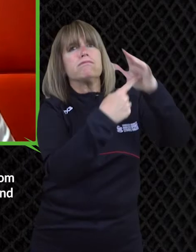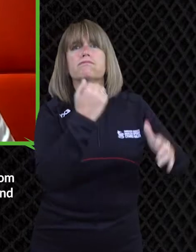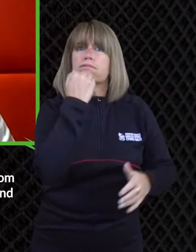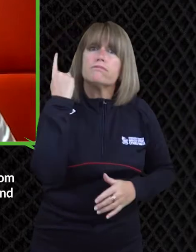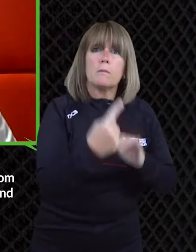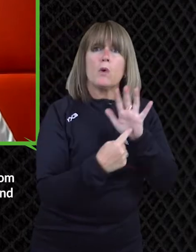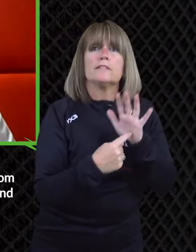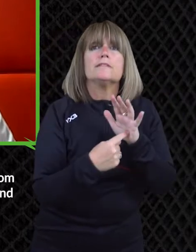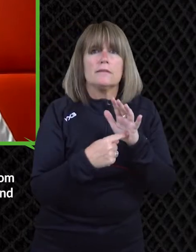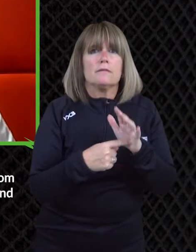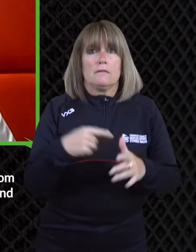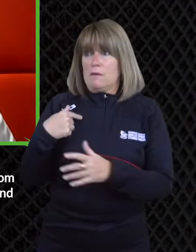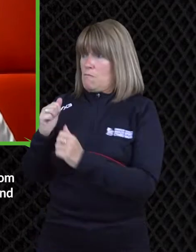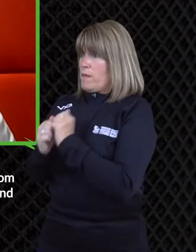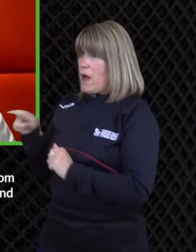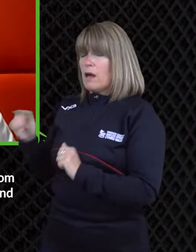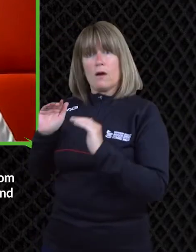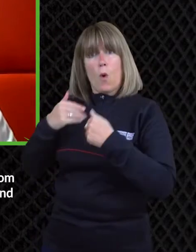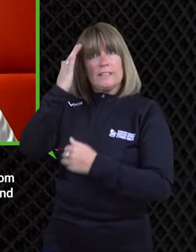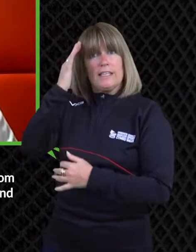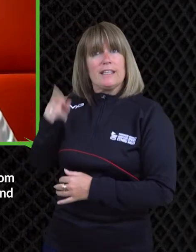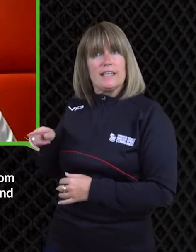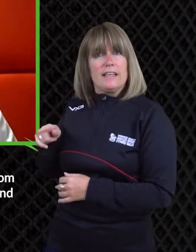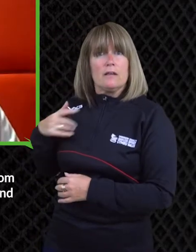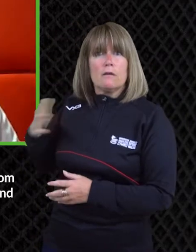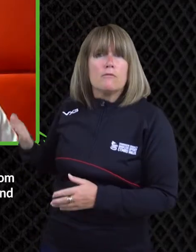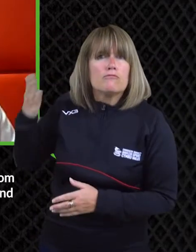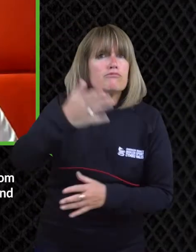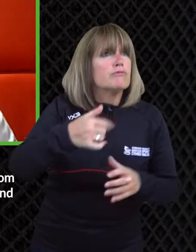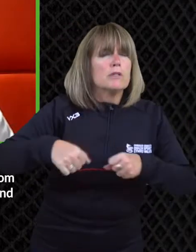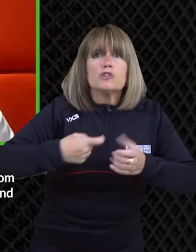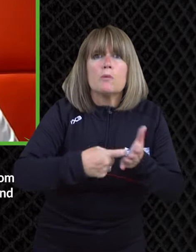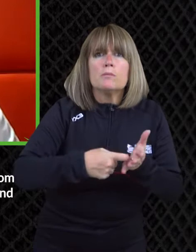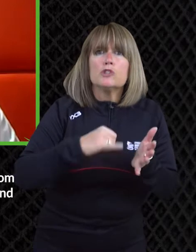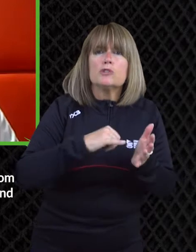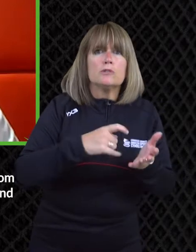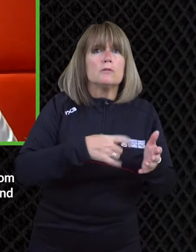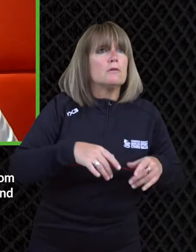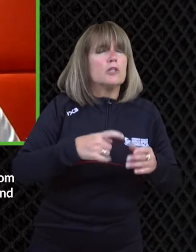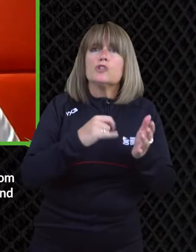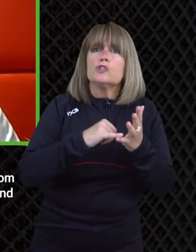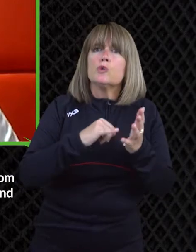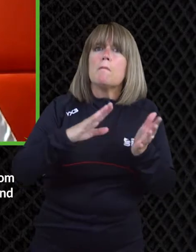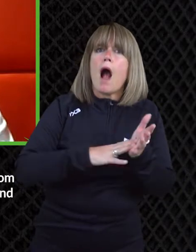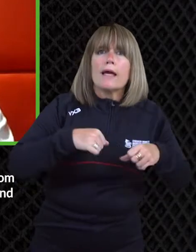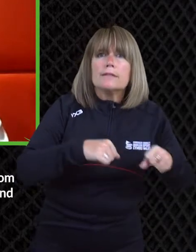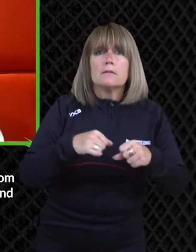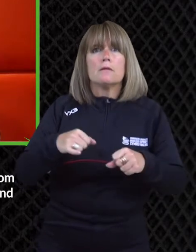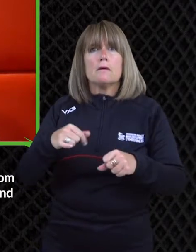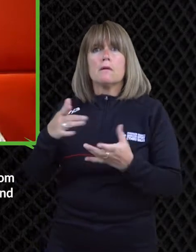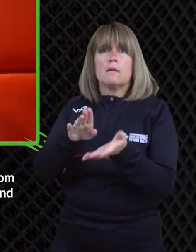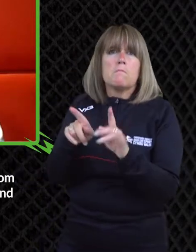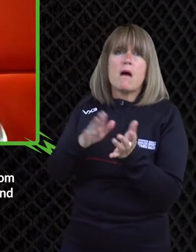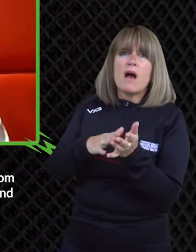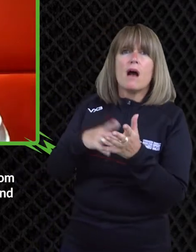we used to take him around the supermarkets and you know someone would be like to my mum control your control your